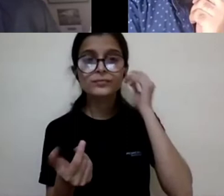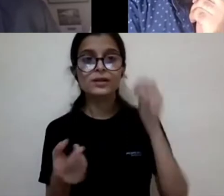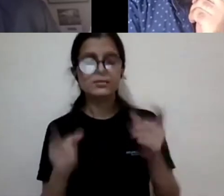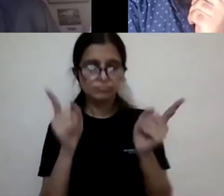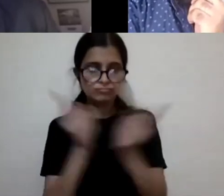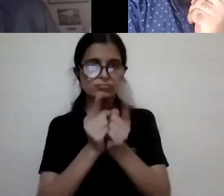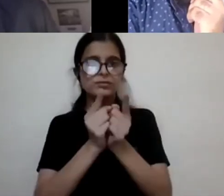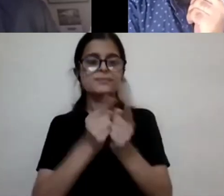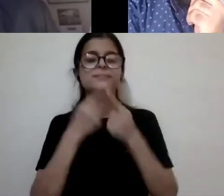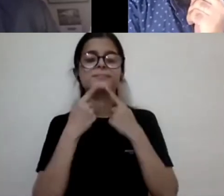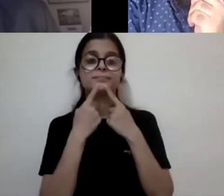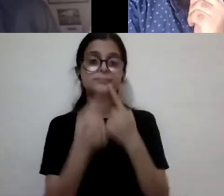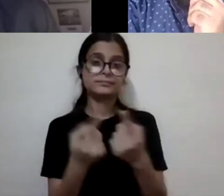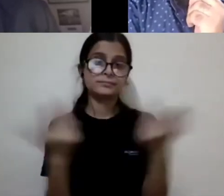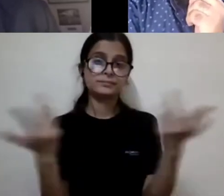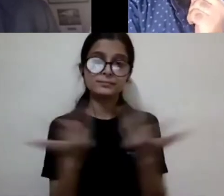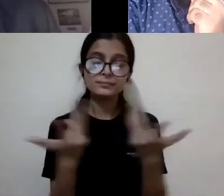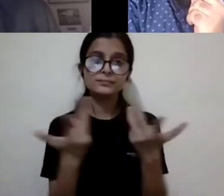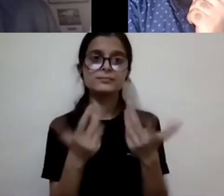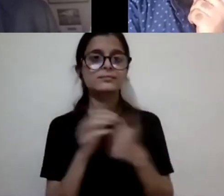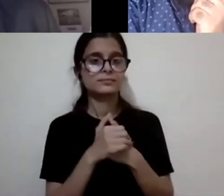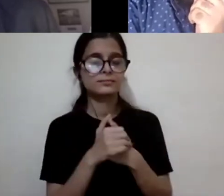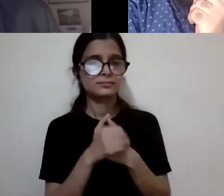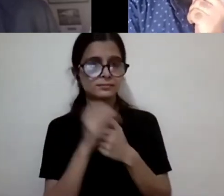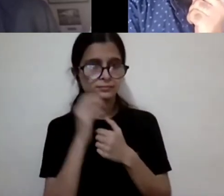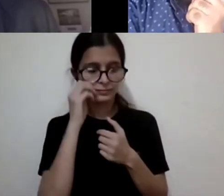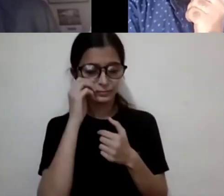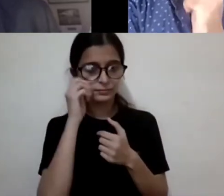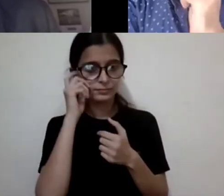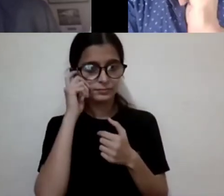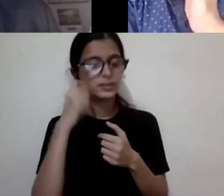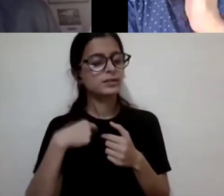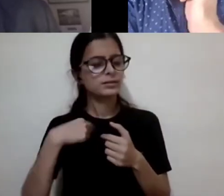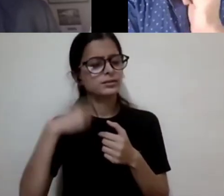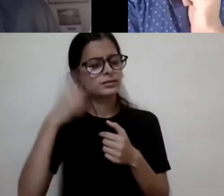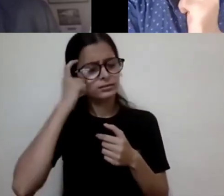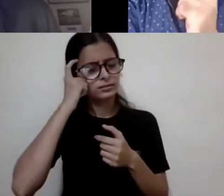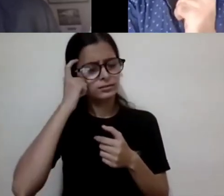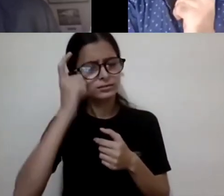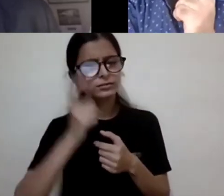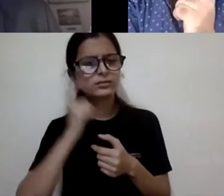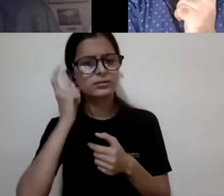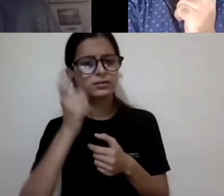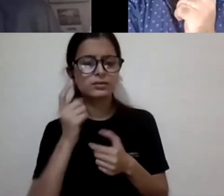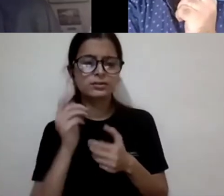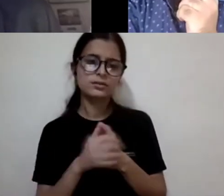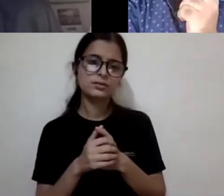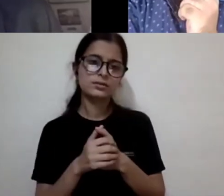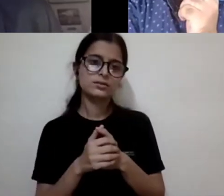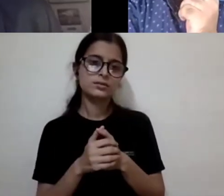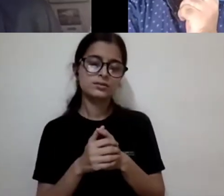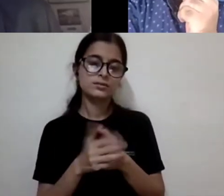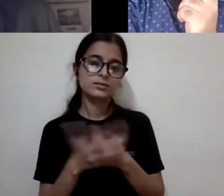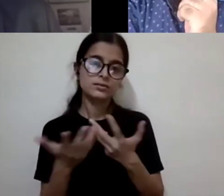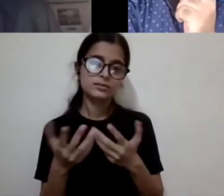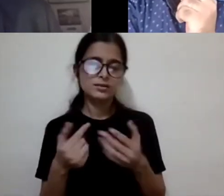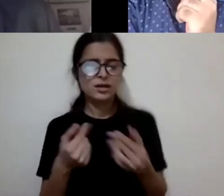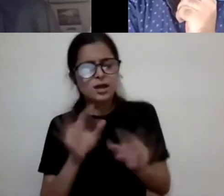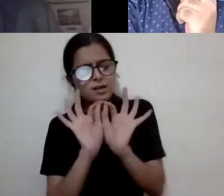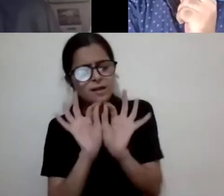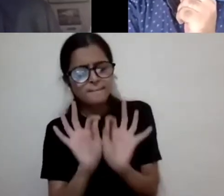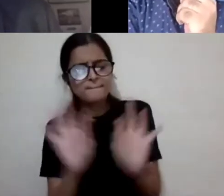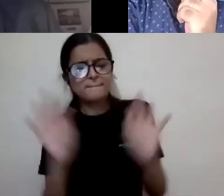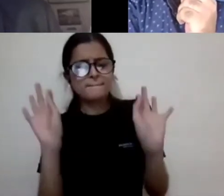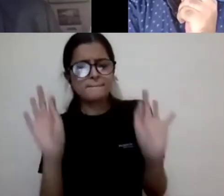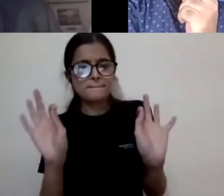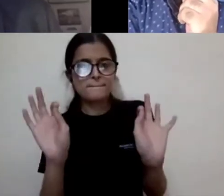say there is that, you know, um, I think that, uh, in, I mean, just to put it very simply, I think we've all